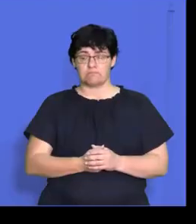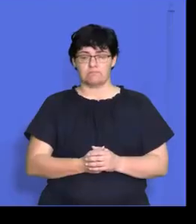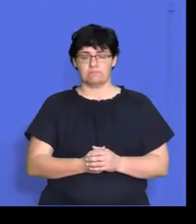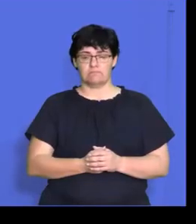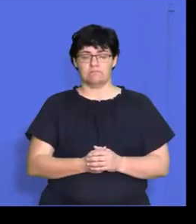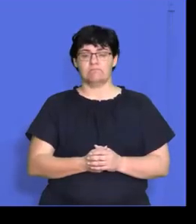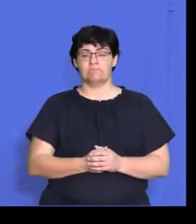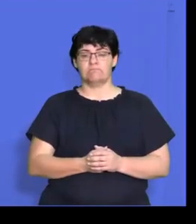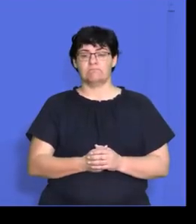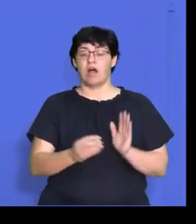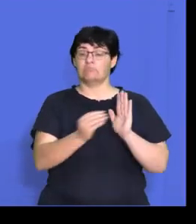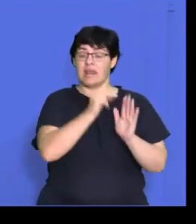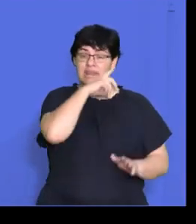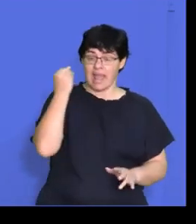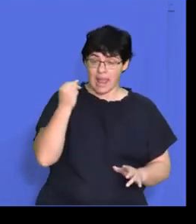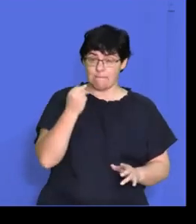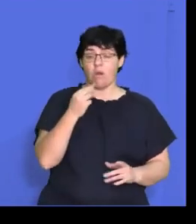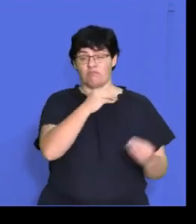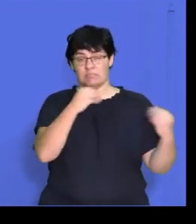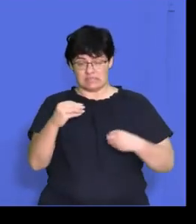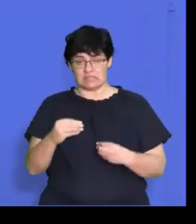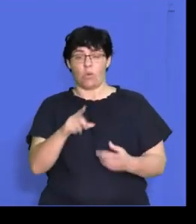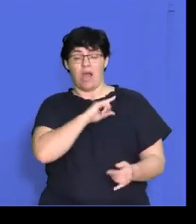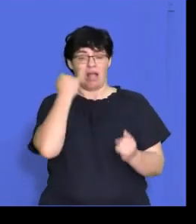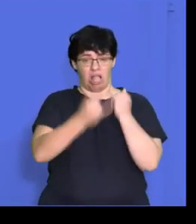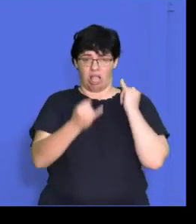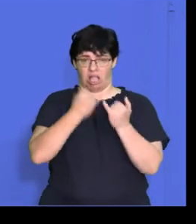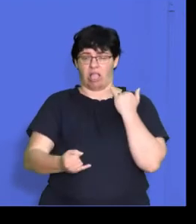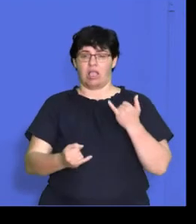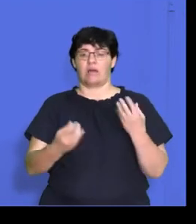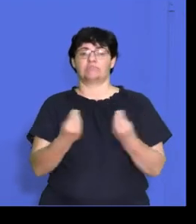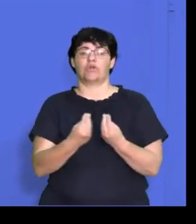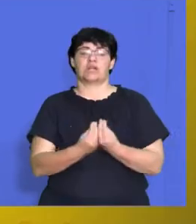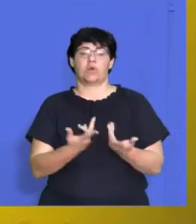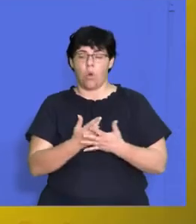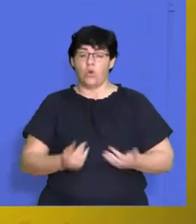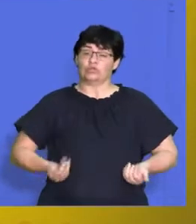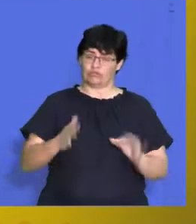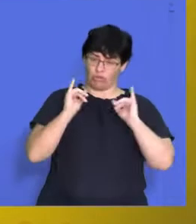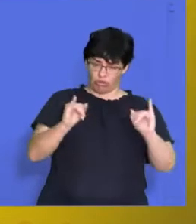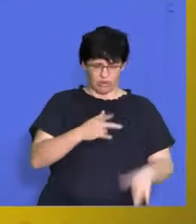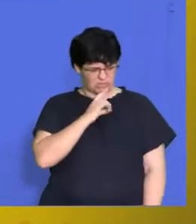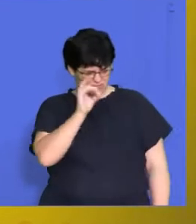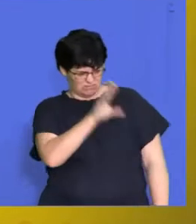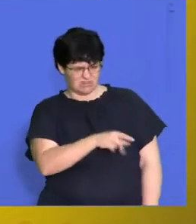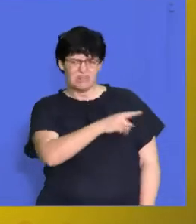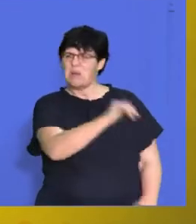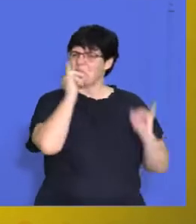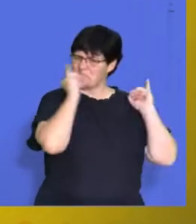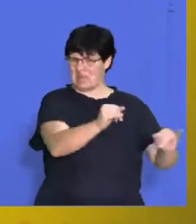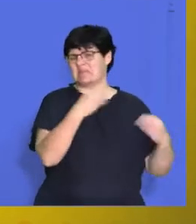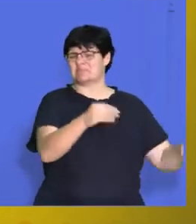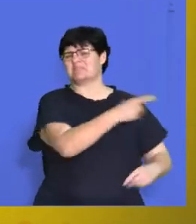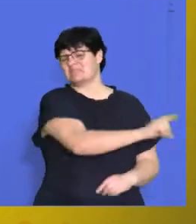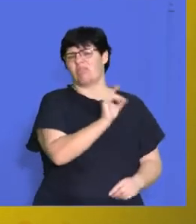The reputation of the business may suffer because of faulty goods or poor service. no one wants to deal with that business.